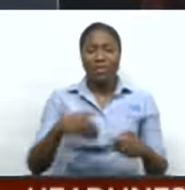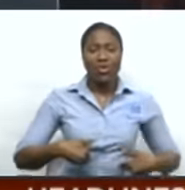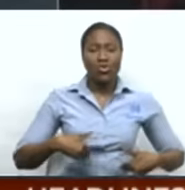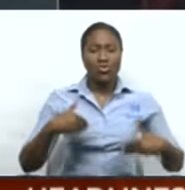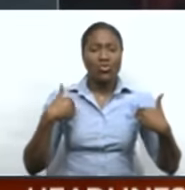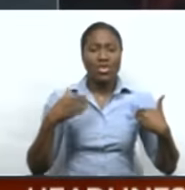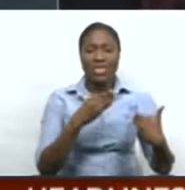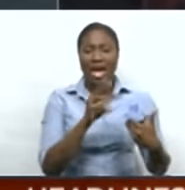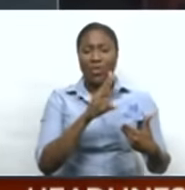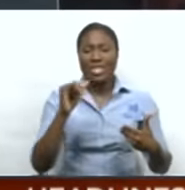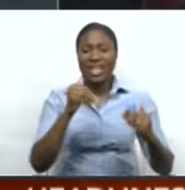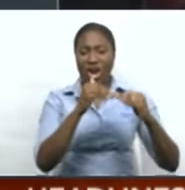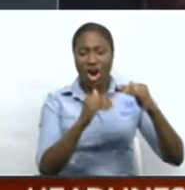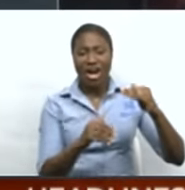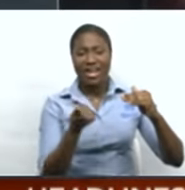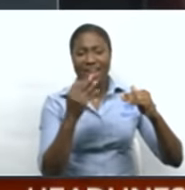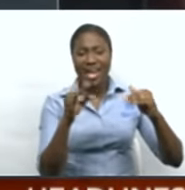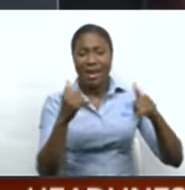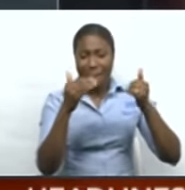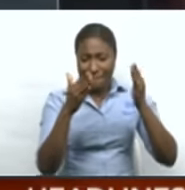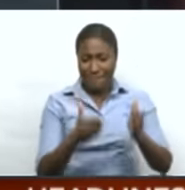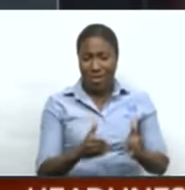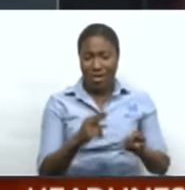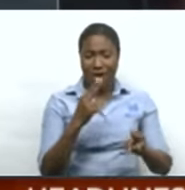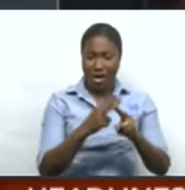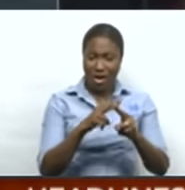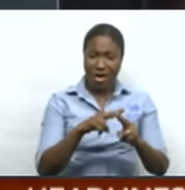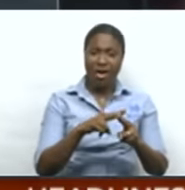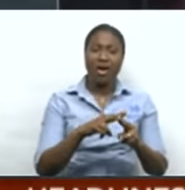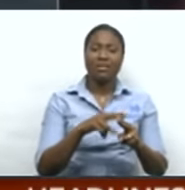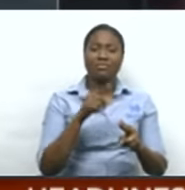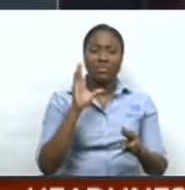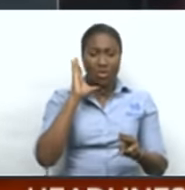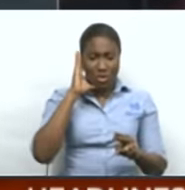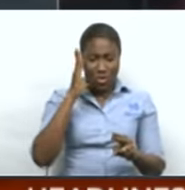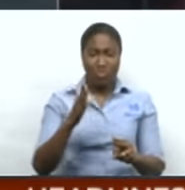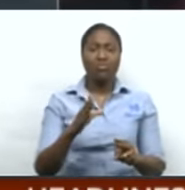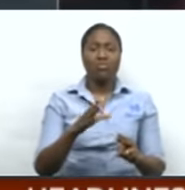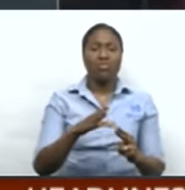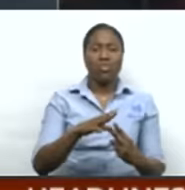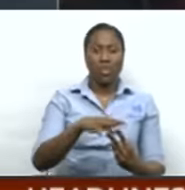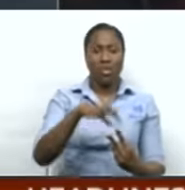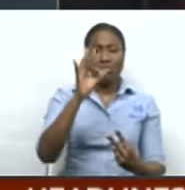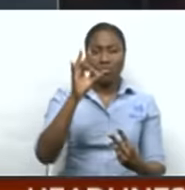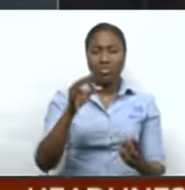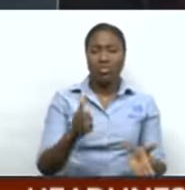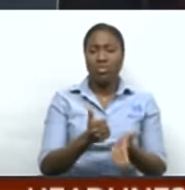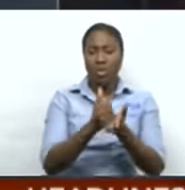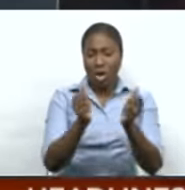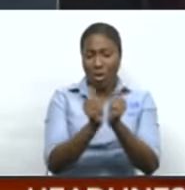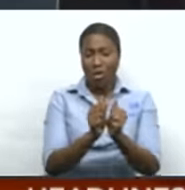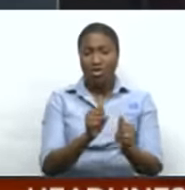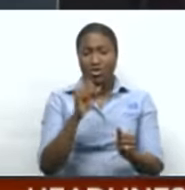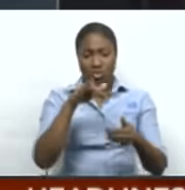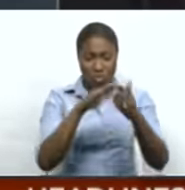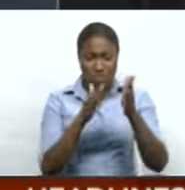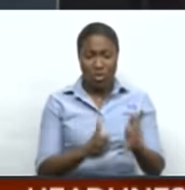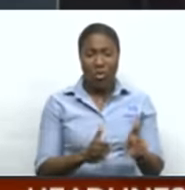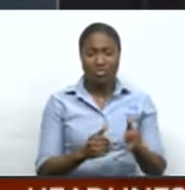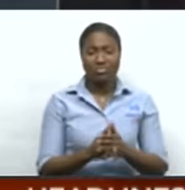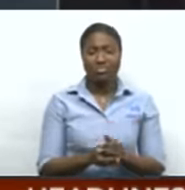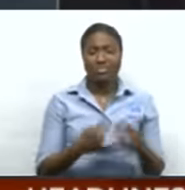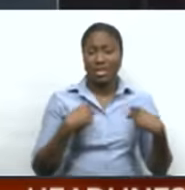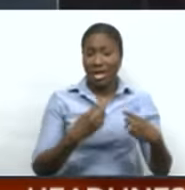West Indies under-19 player Kristen Kalicharan will once again suit up with the students. Current TNT youth